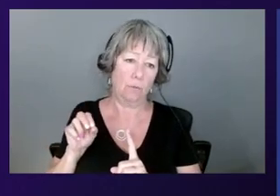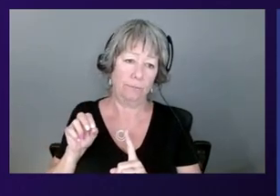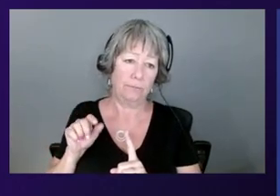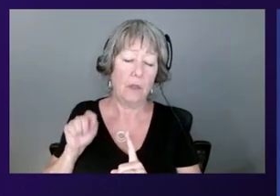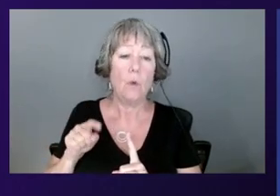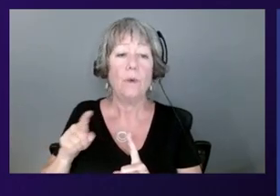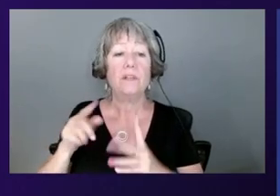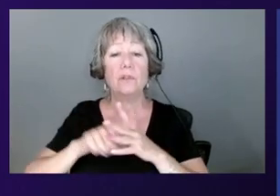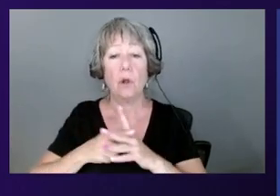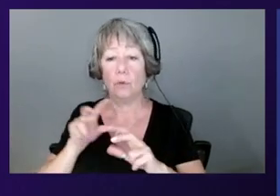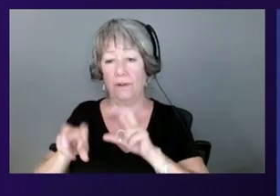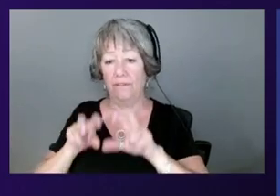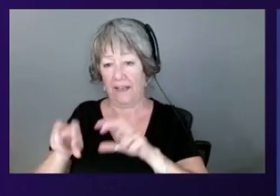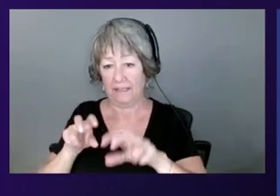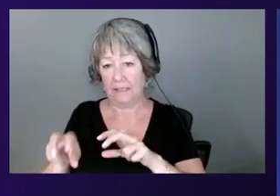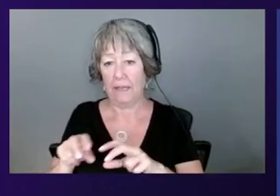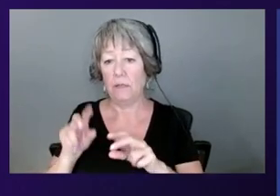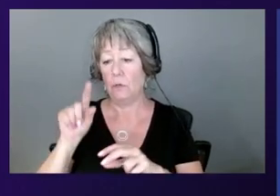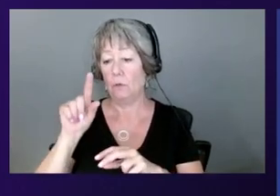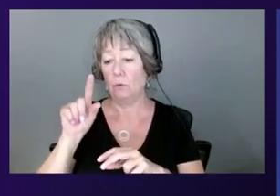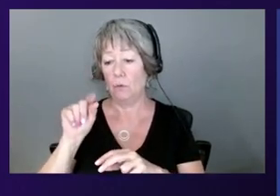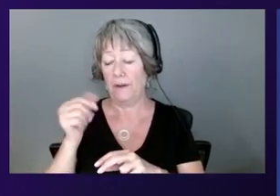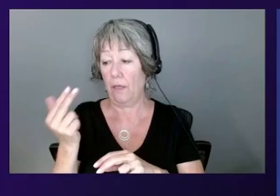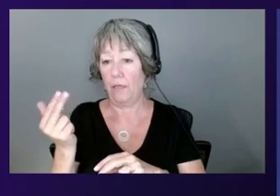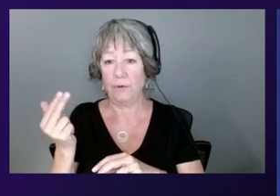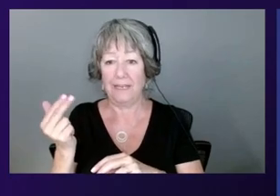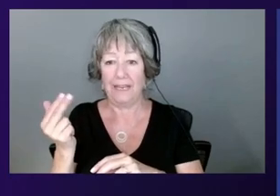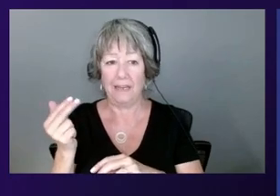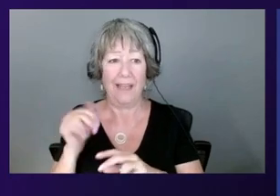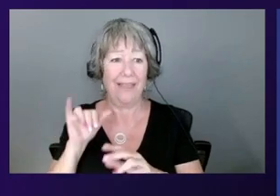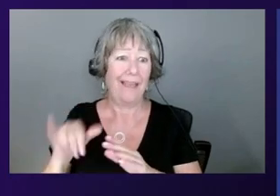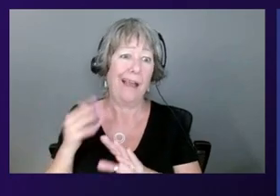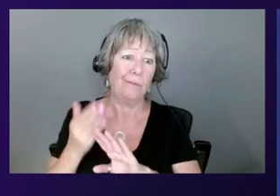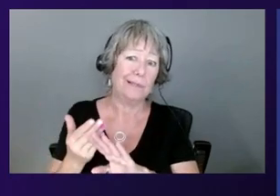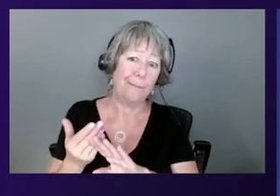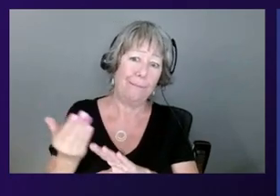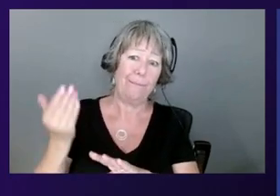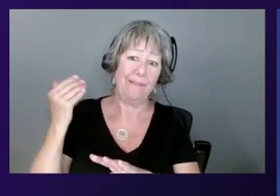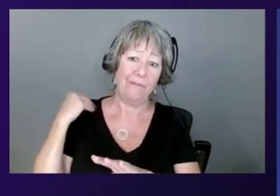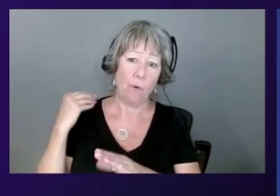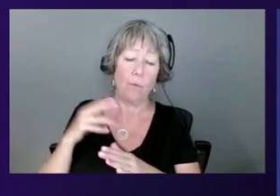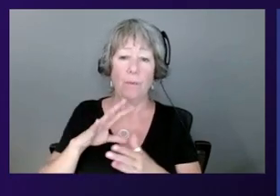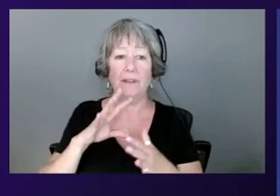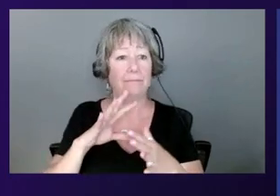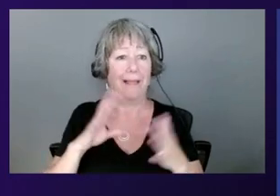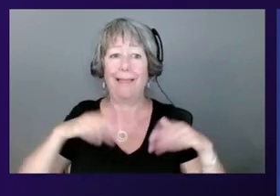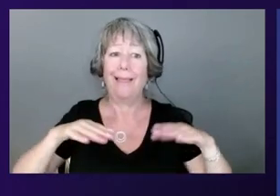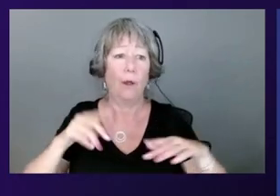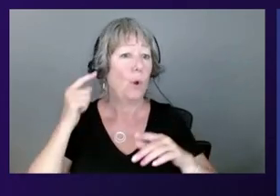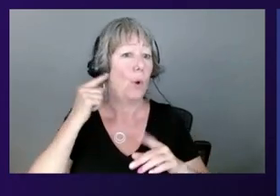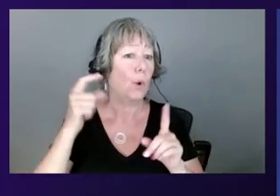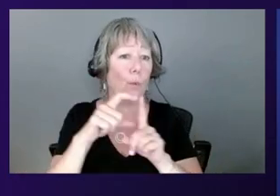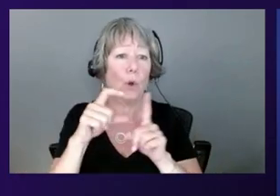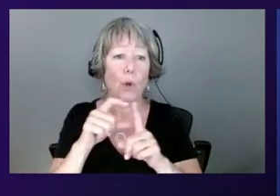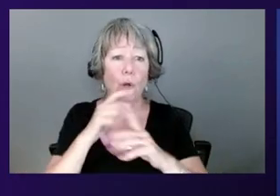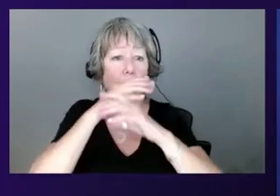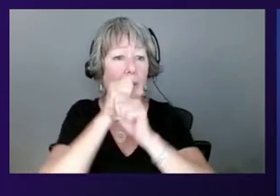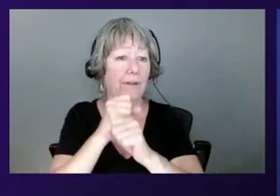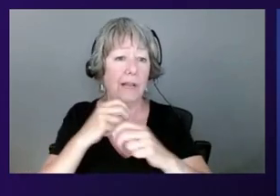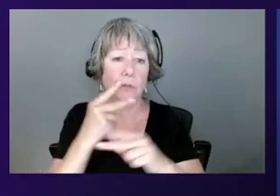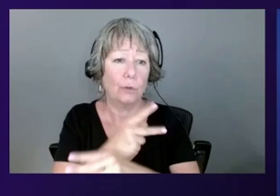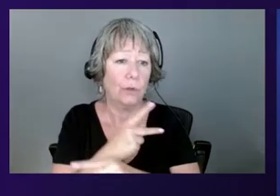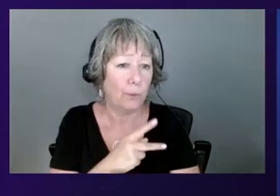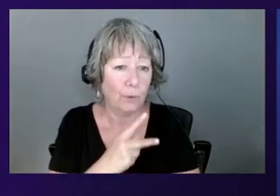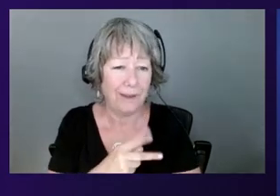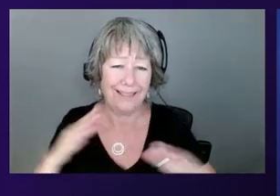back in 2013, and that's way before terms like confidential computing were popular.